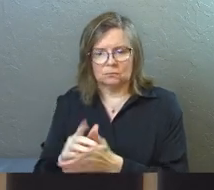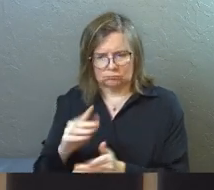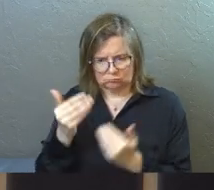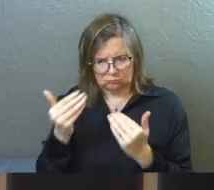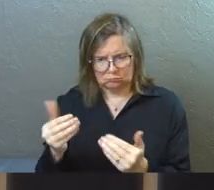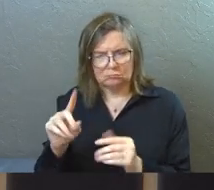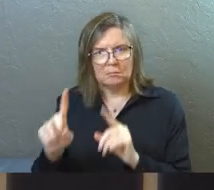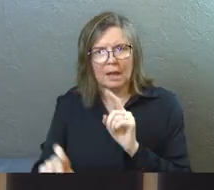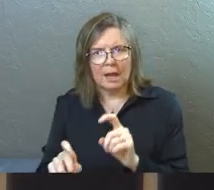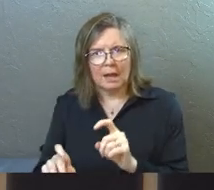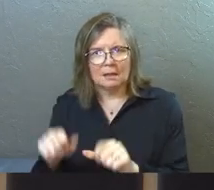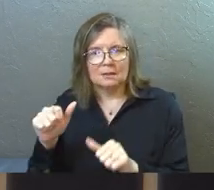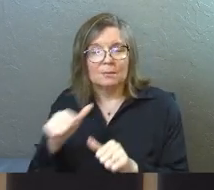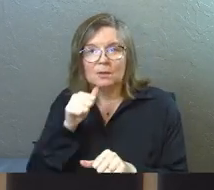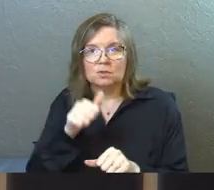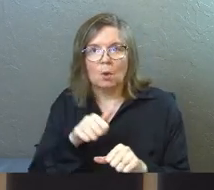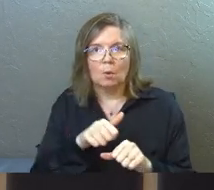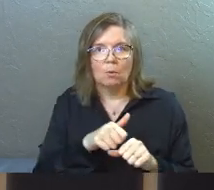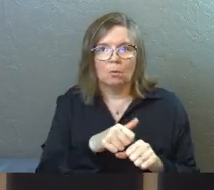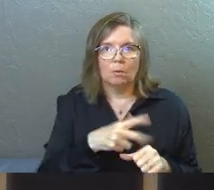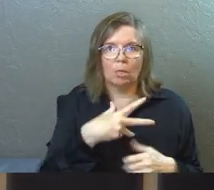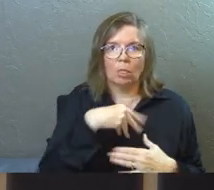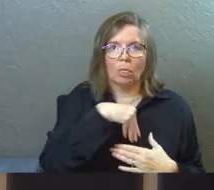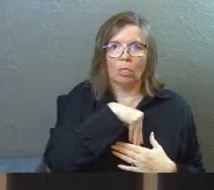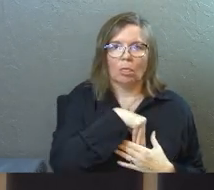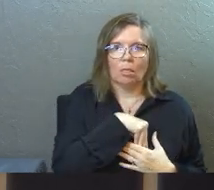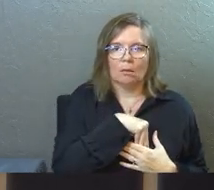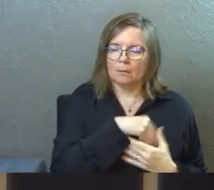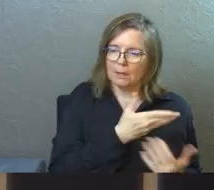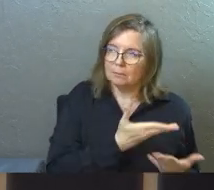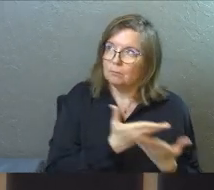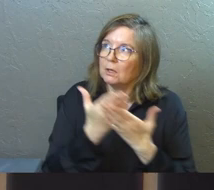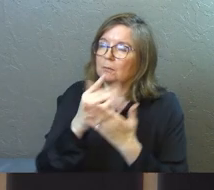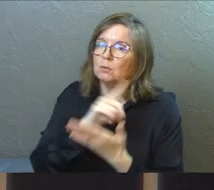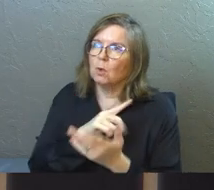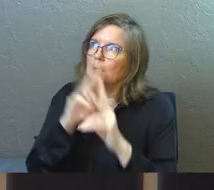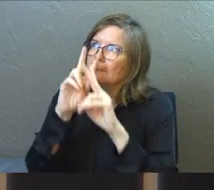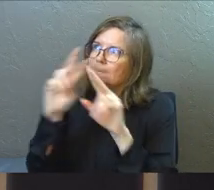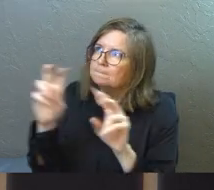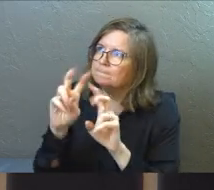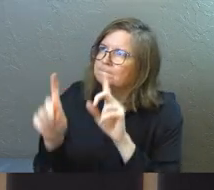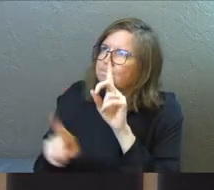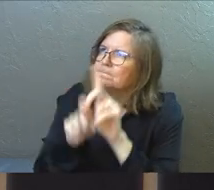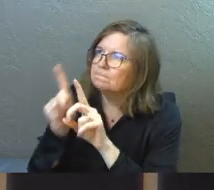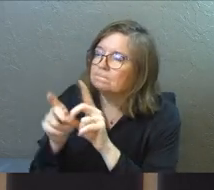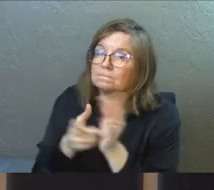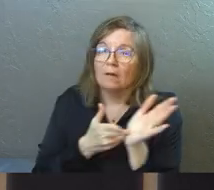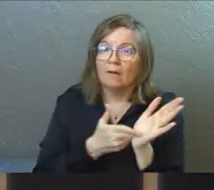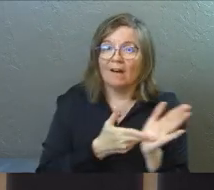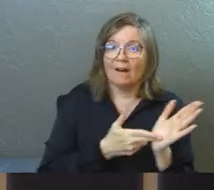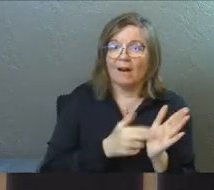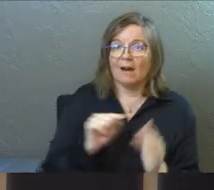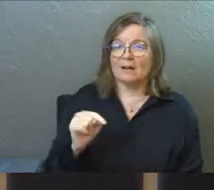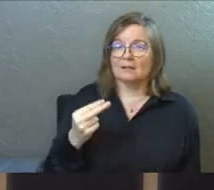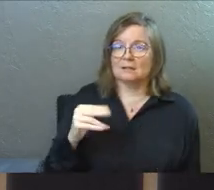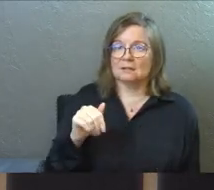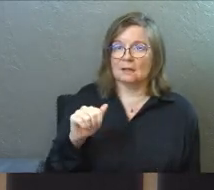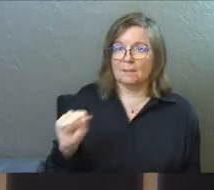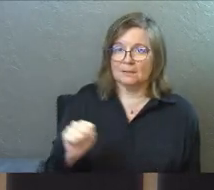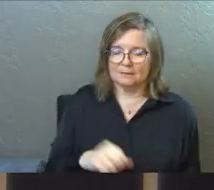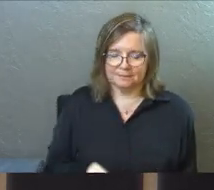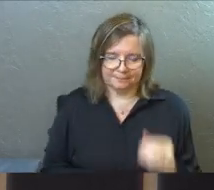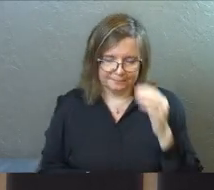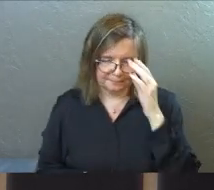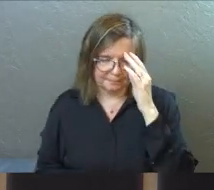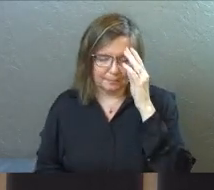have your doubts. Just don't sit on them. Take them to the Lord. Amen? Honest Thomas. And then I'm going to take us